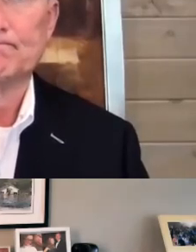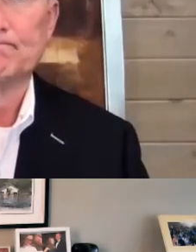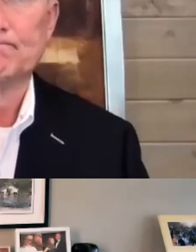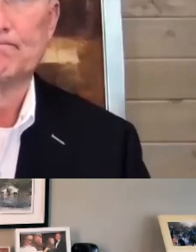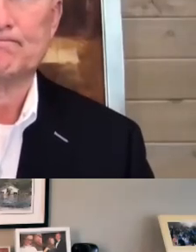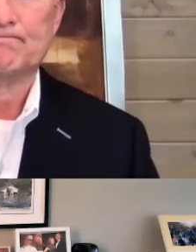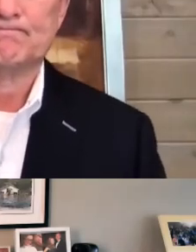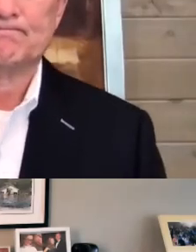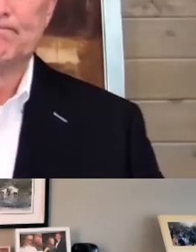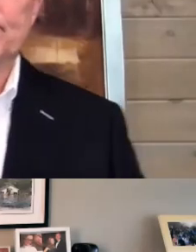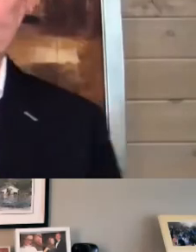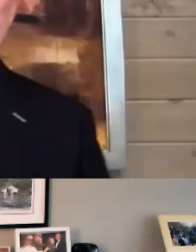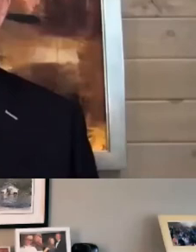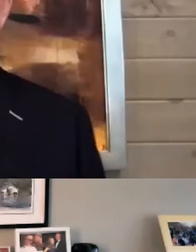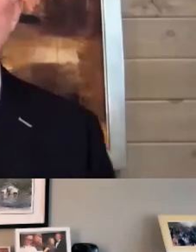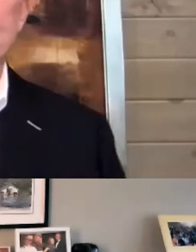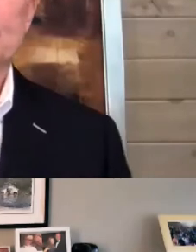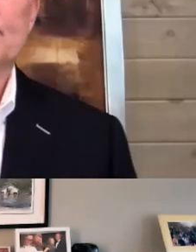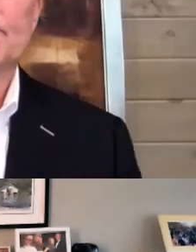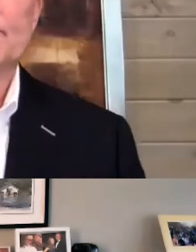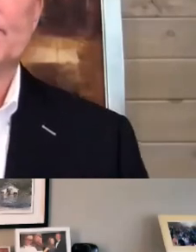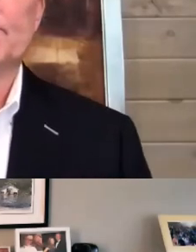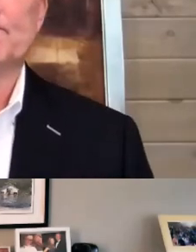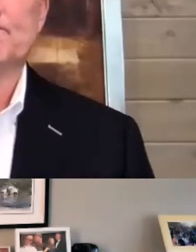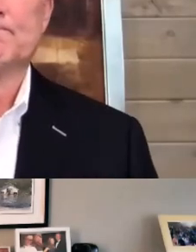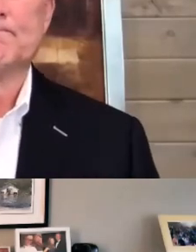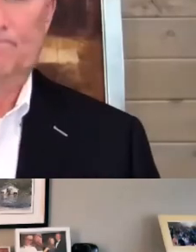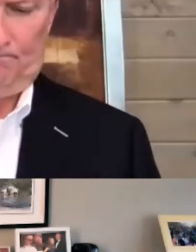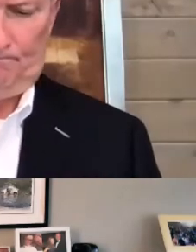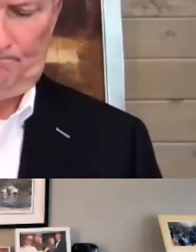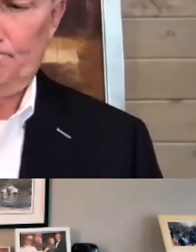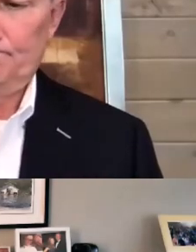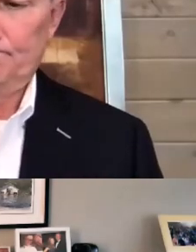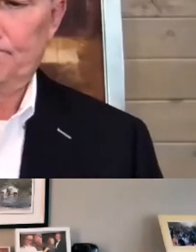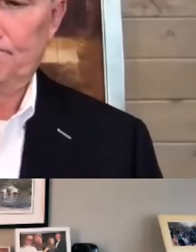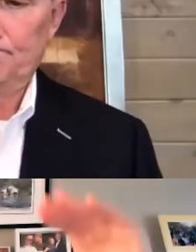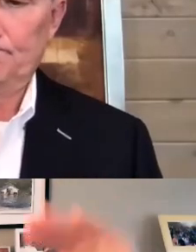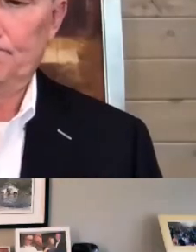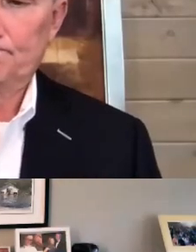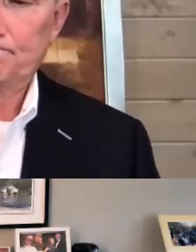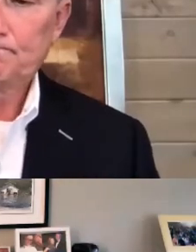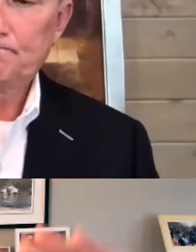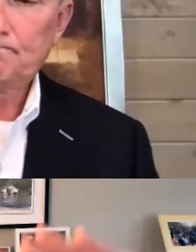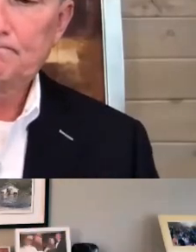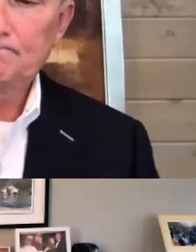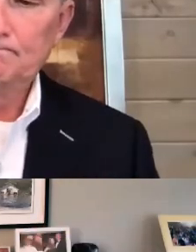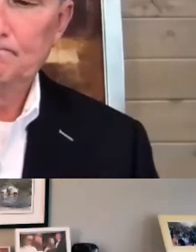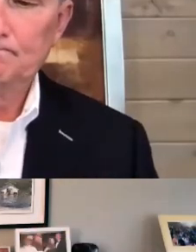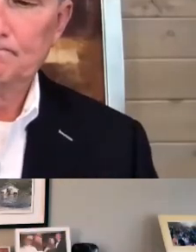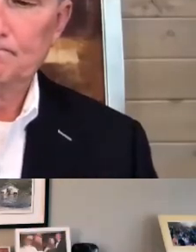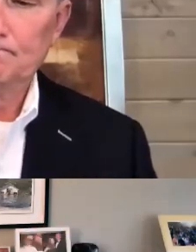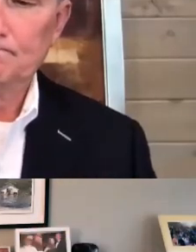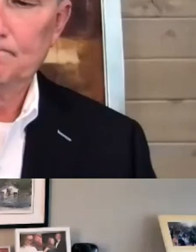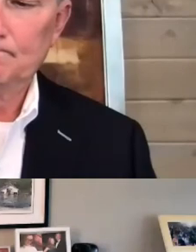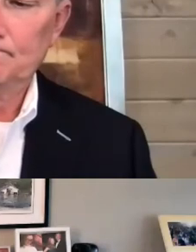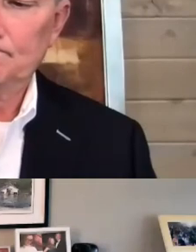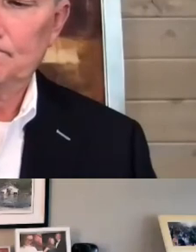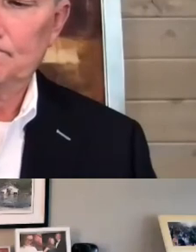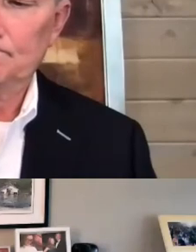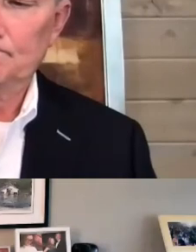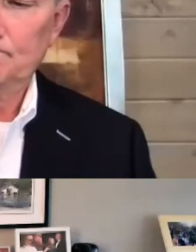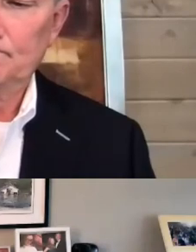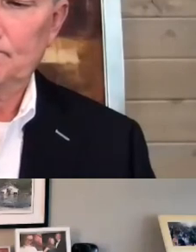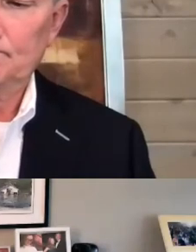And I think with that is recognizing the right altitude for engagement.